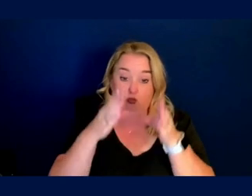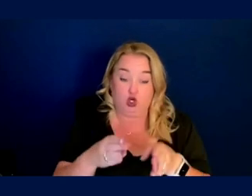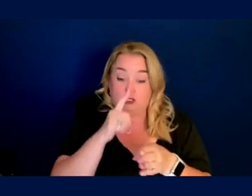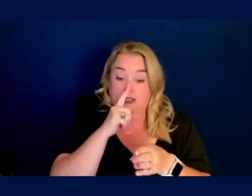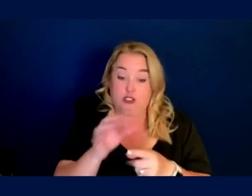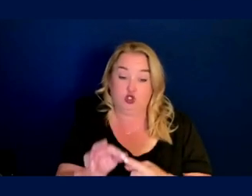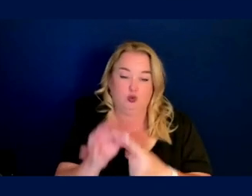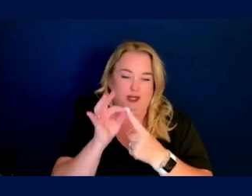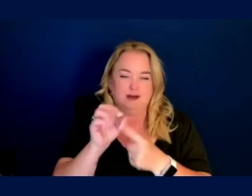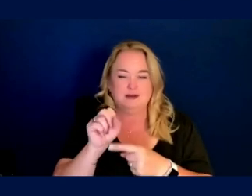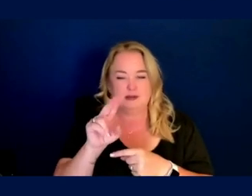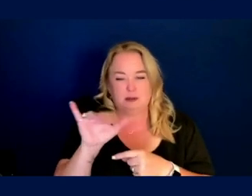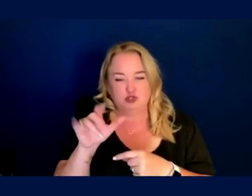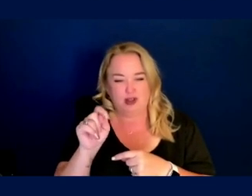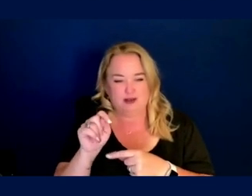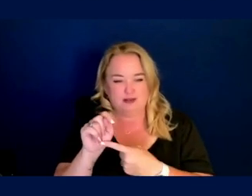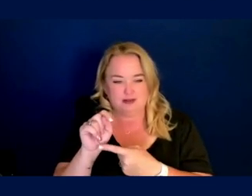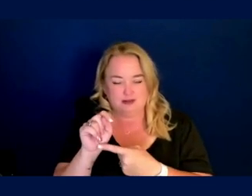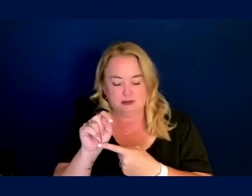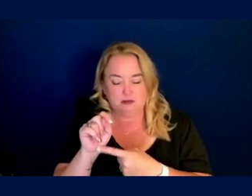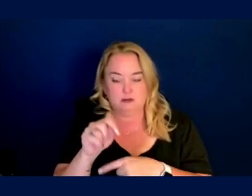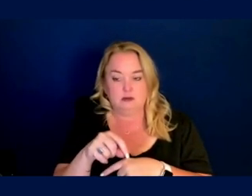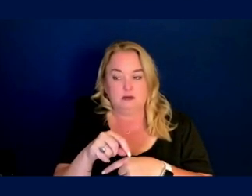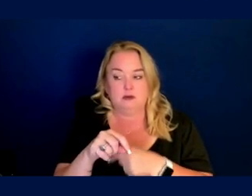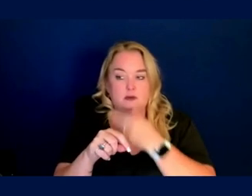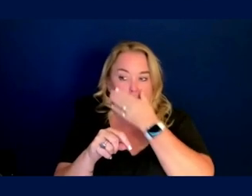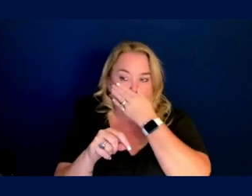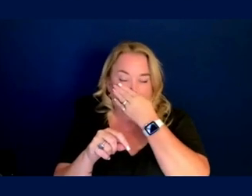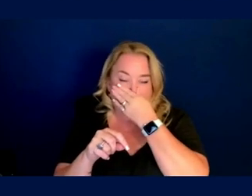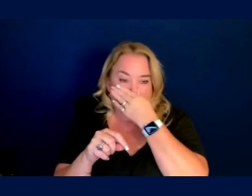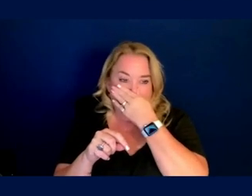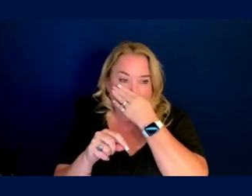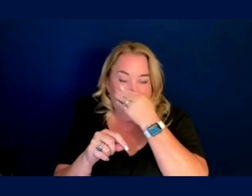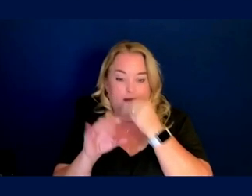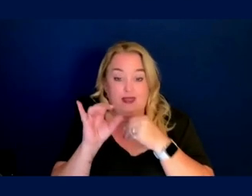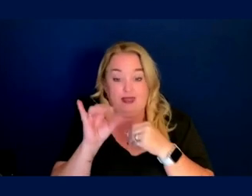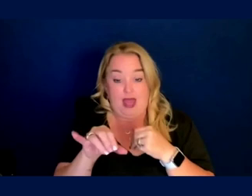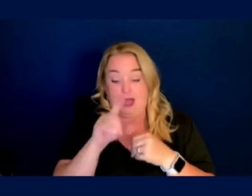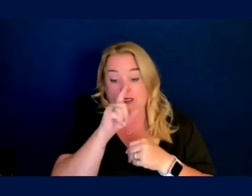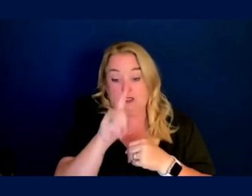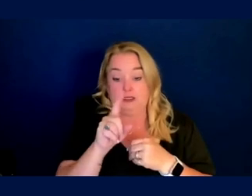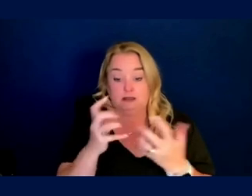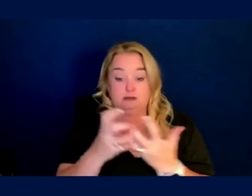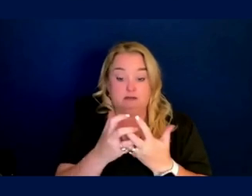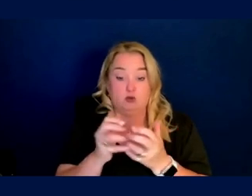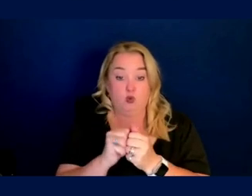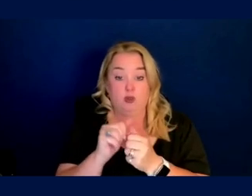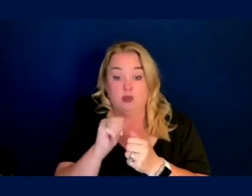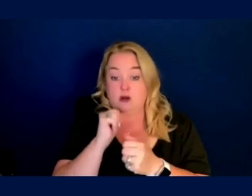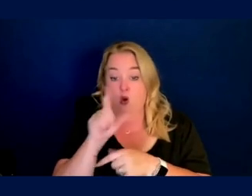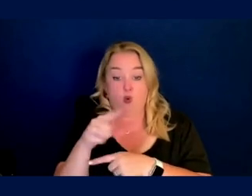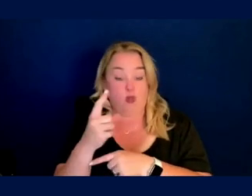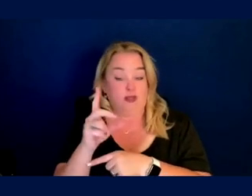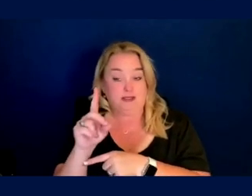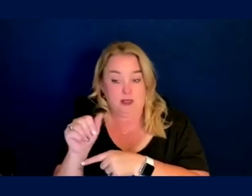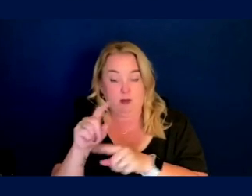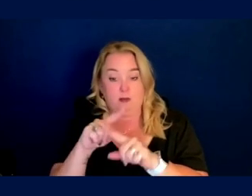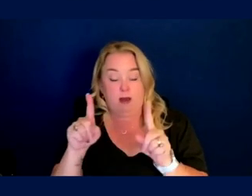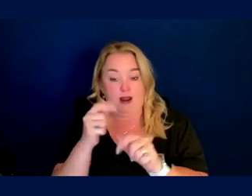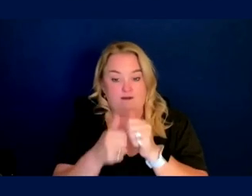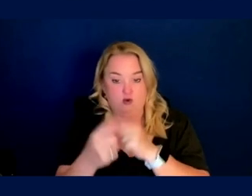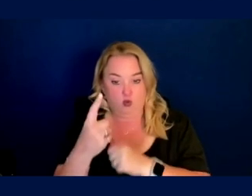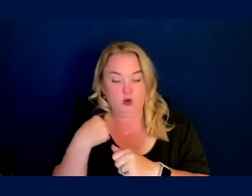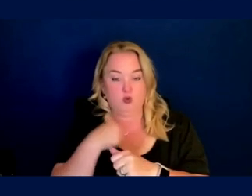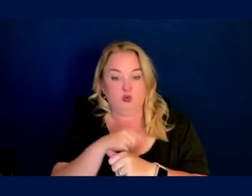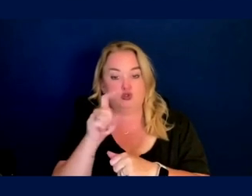a subject, because I think of them as test subjects, um, that applies not only to the disabled, but again, to everybody. So we should